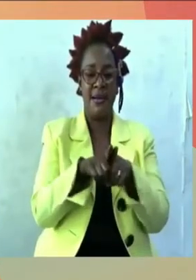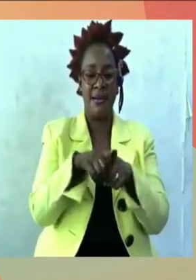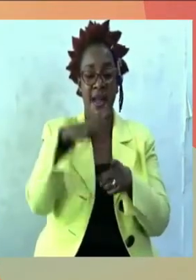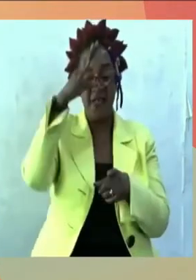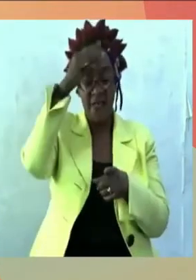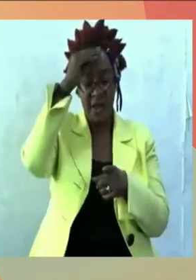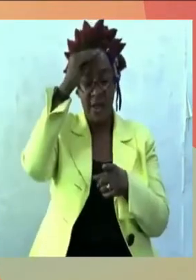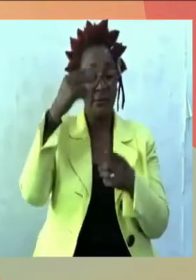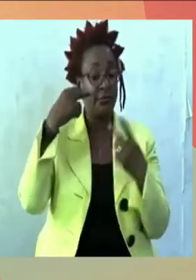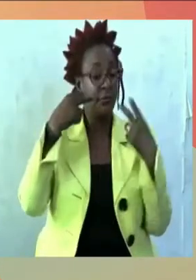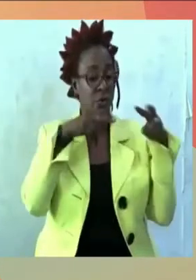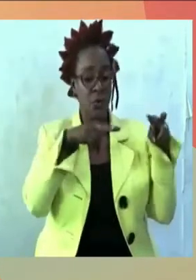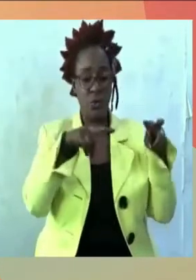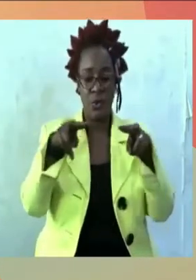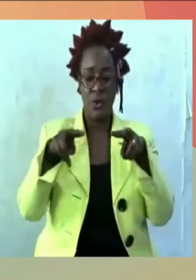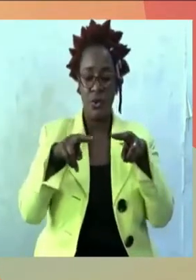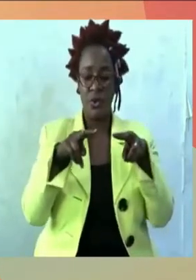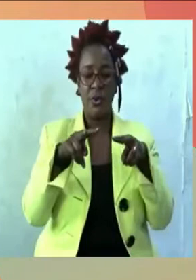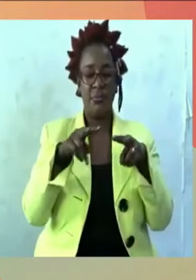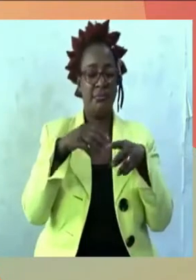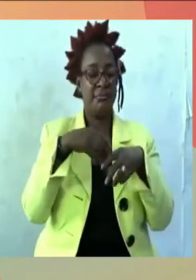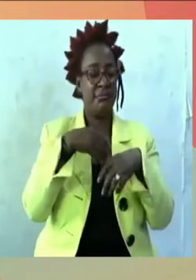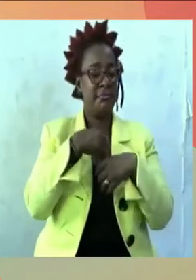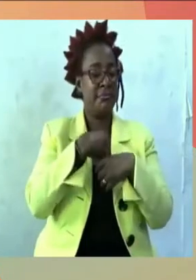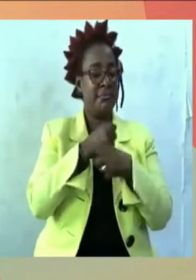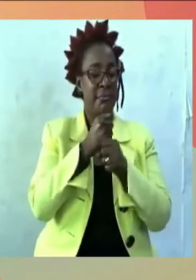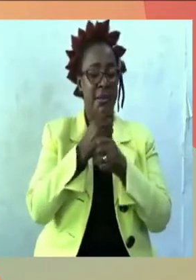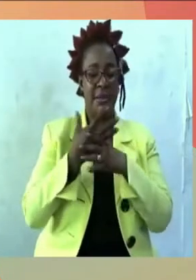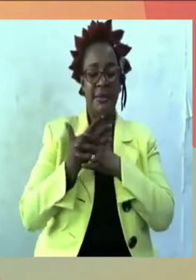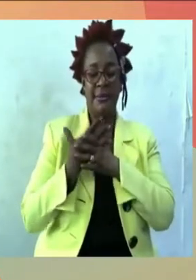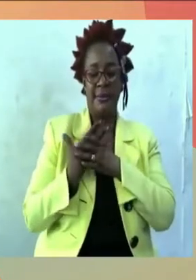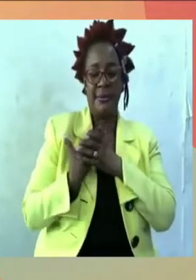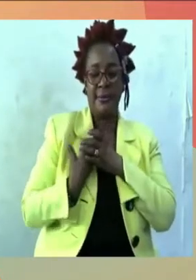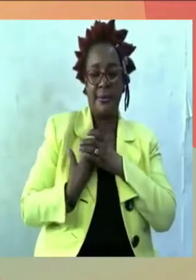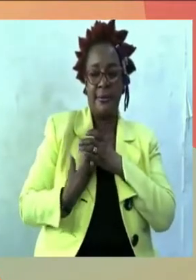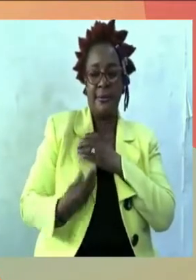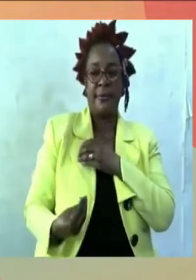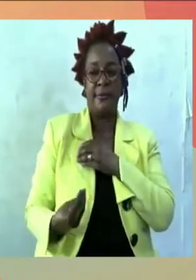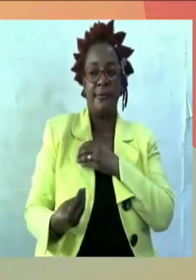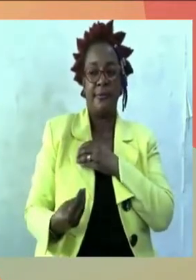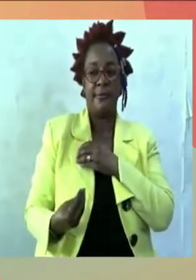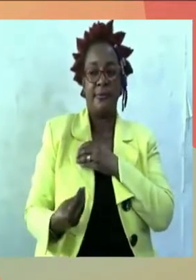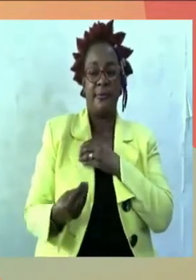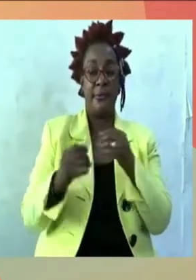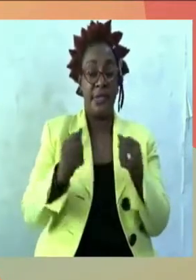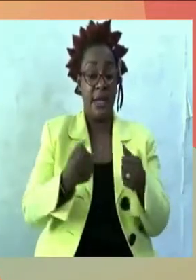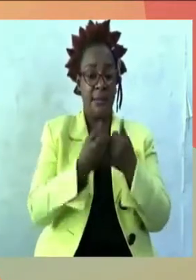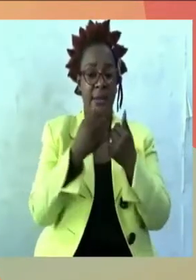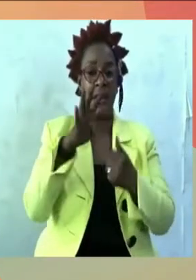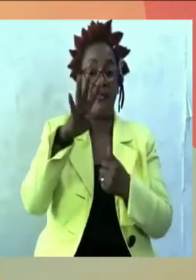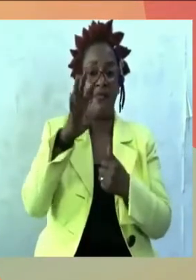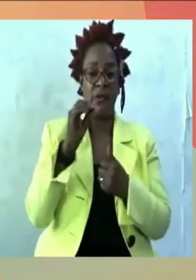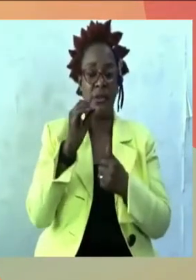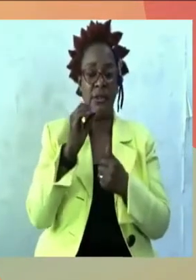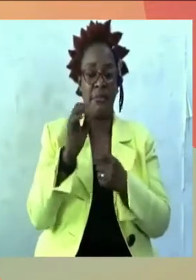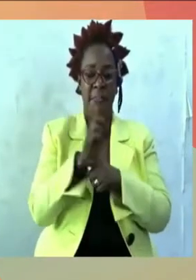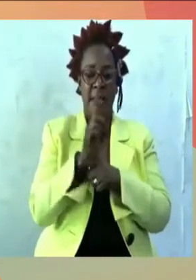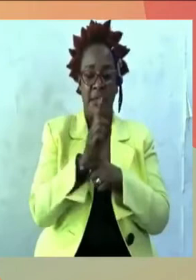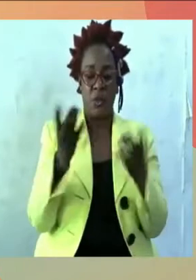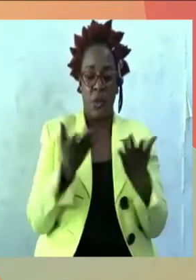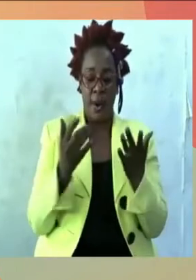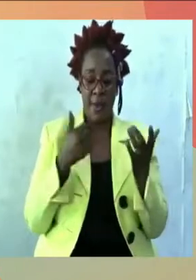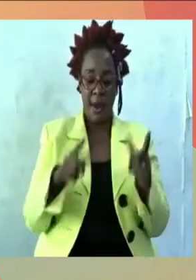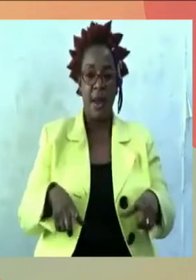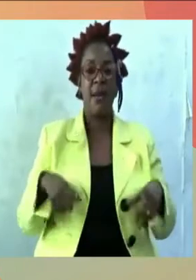It just broke me inside, it broke my world. It happened 40 minutes from where I live. And I was